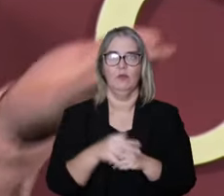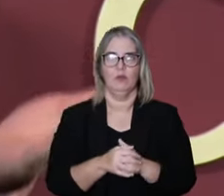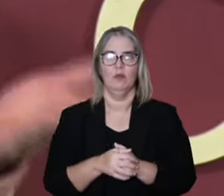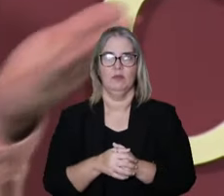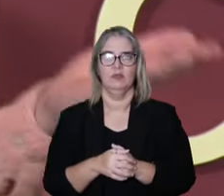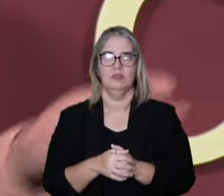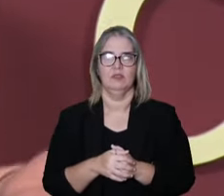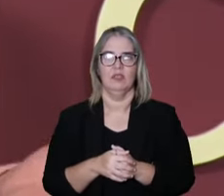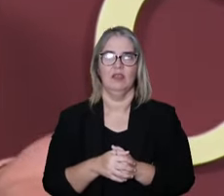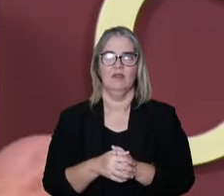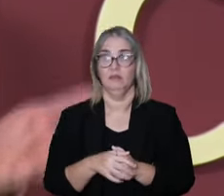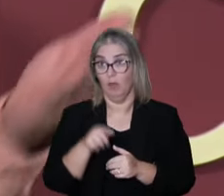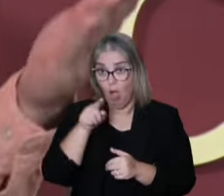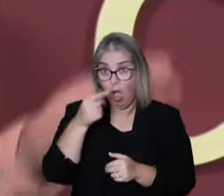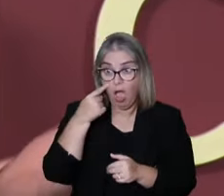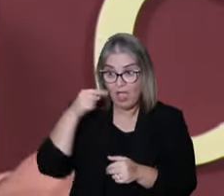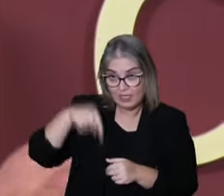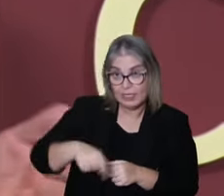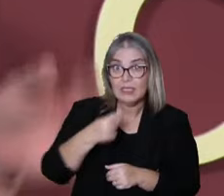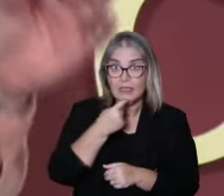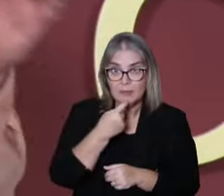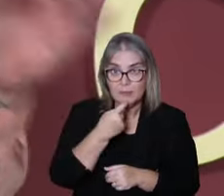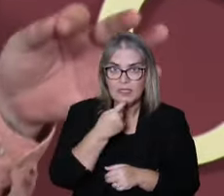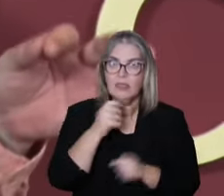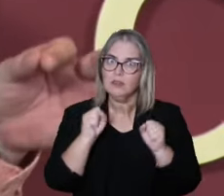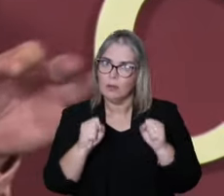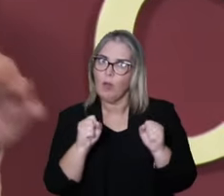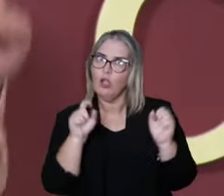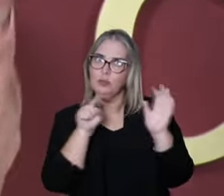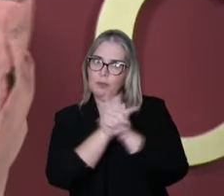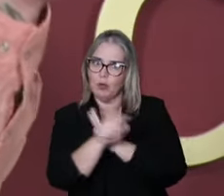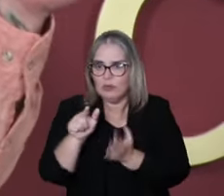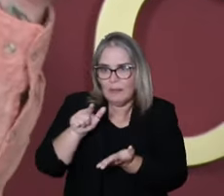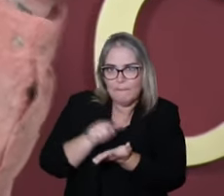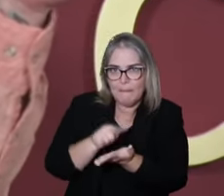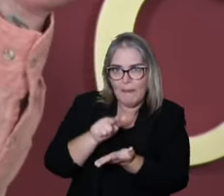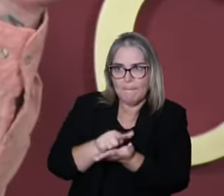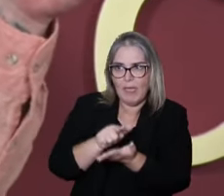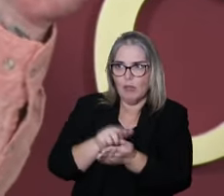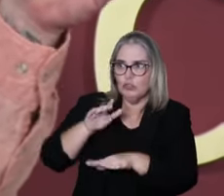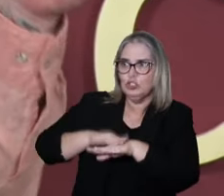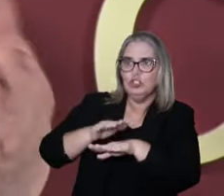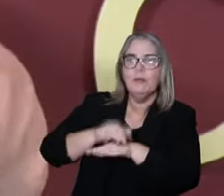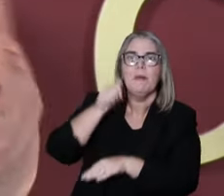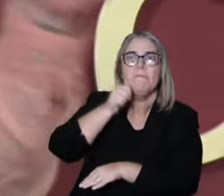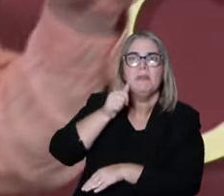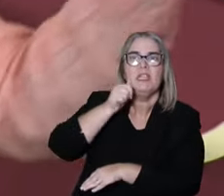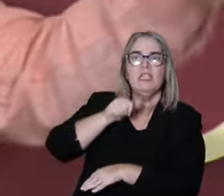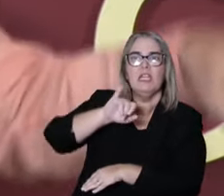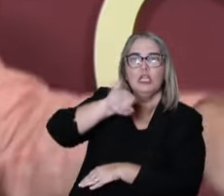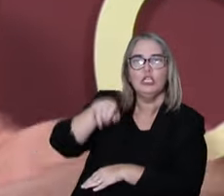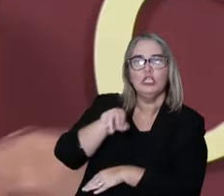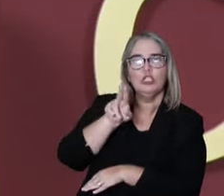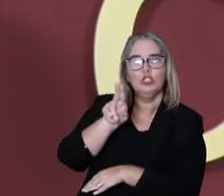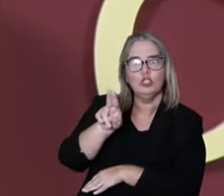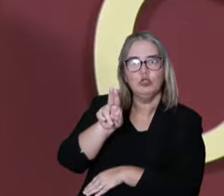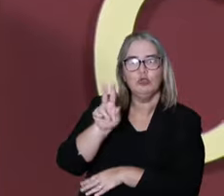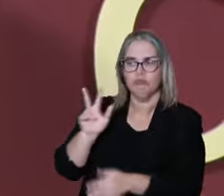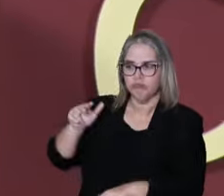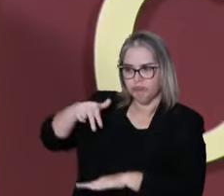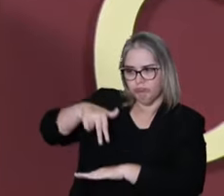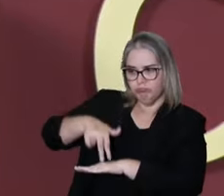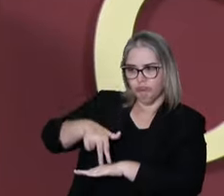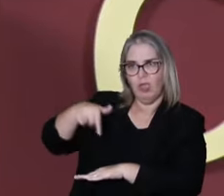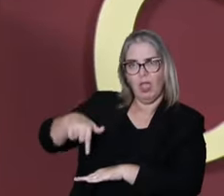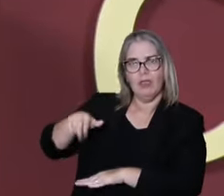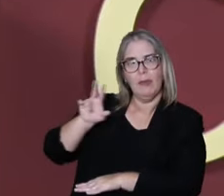are going to start. Just a warning for you here. If you want to ask anything, the ones in person, you